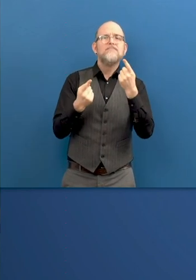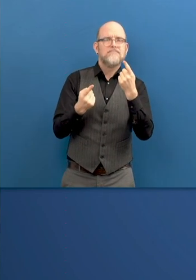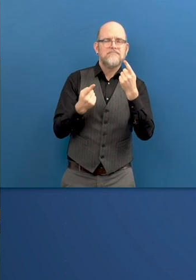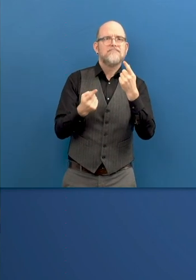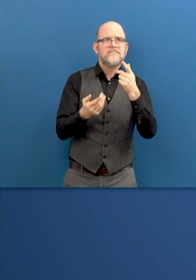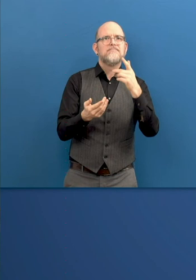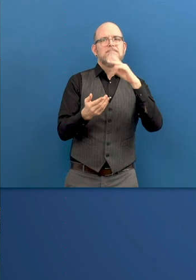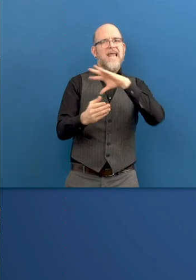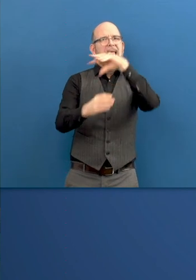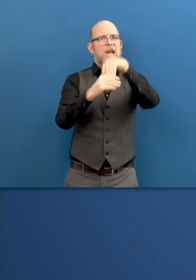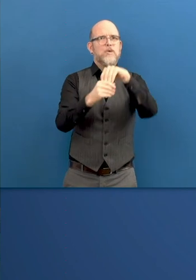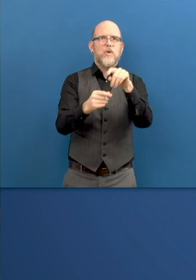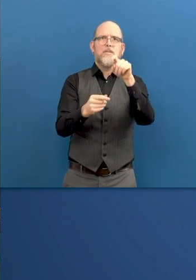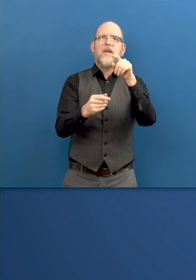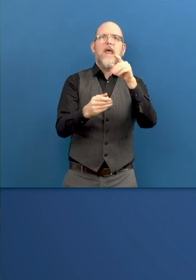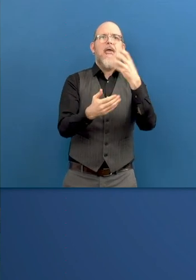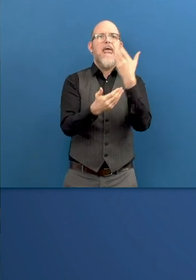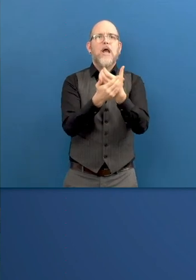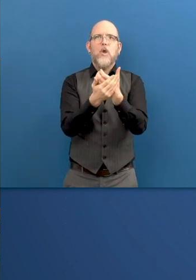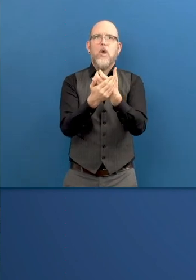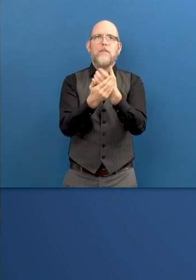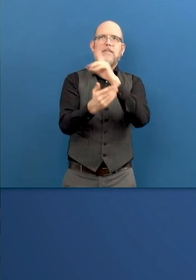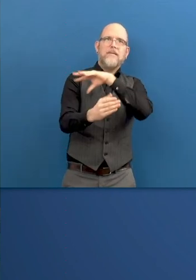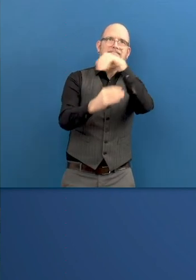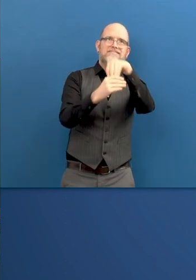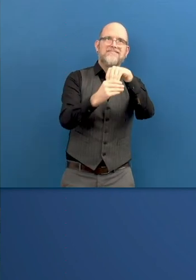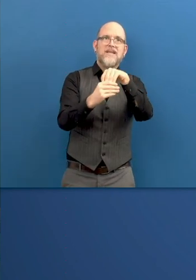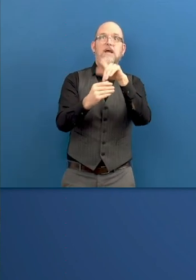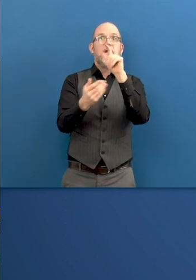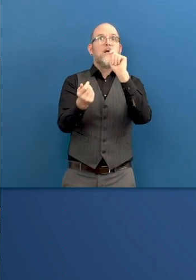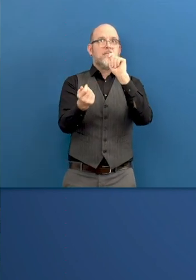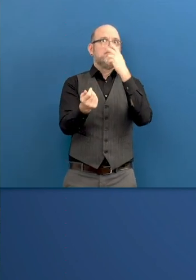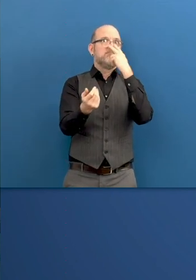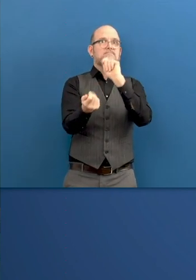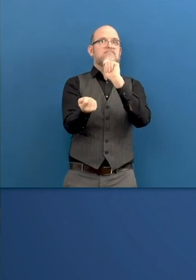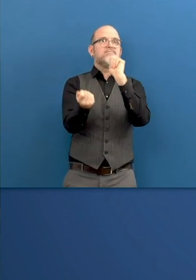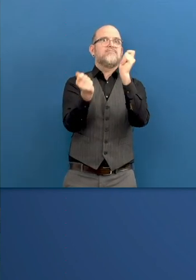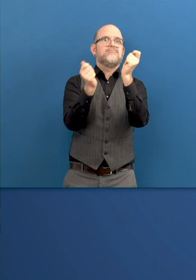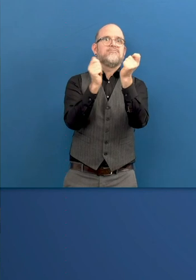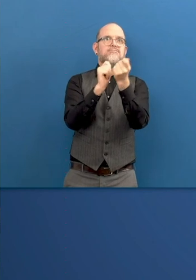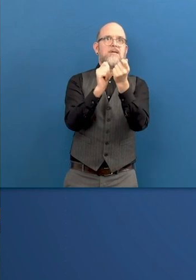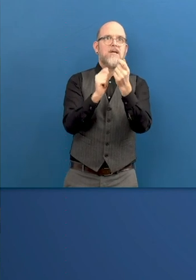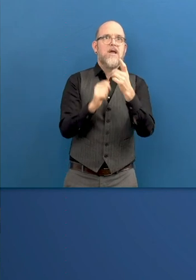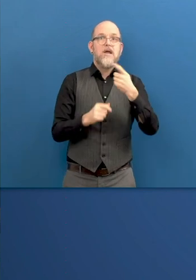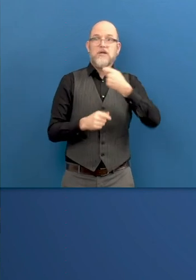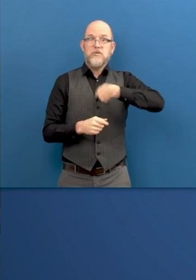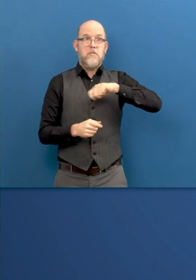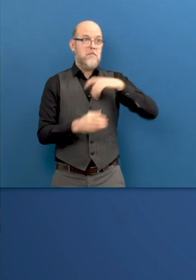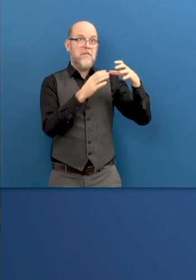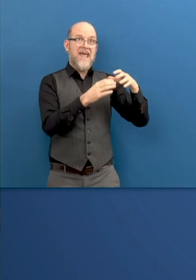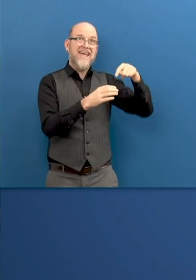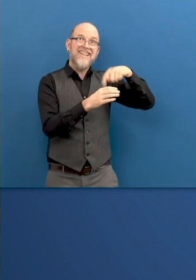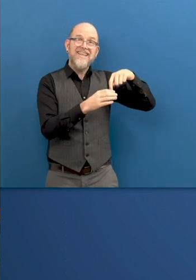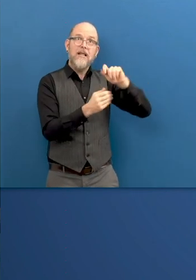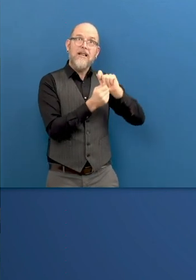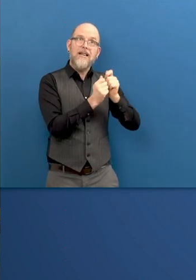With the participation of more than 190 countries